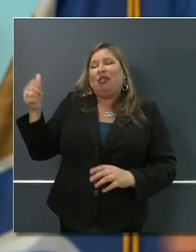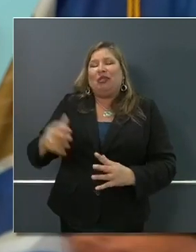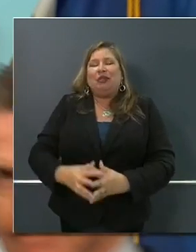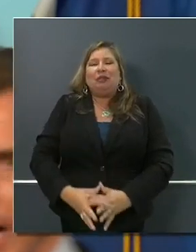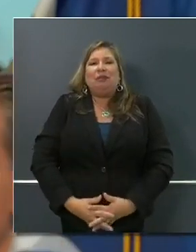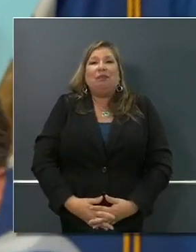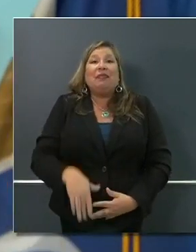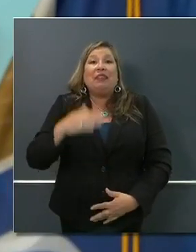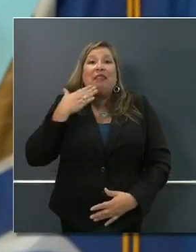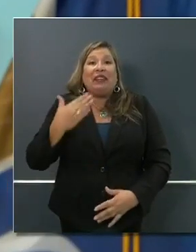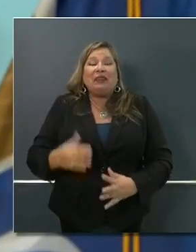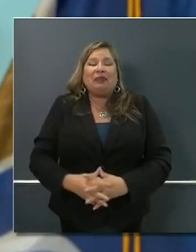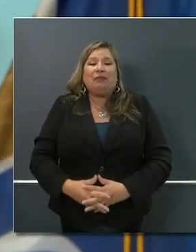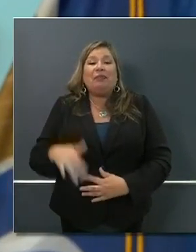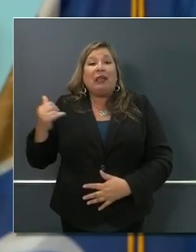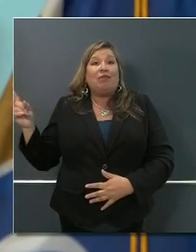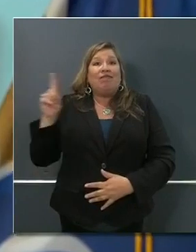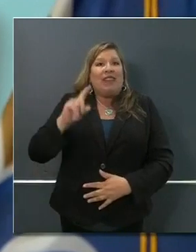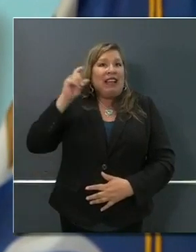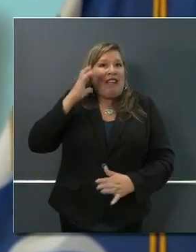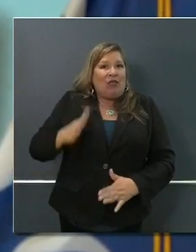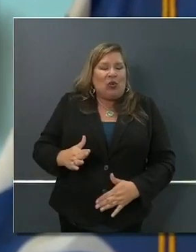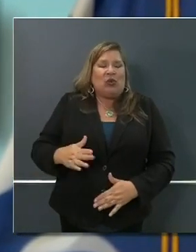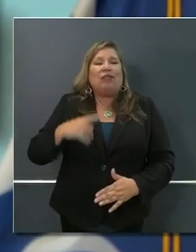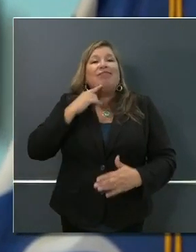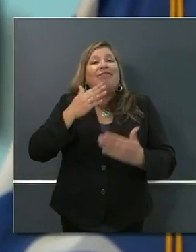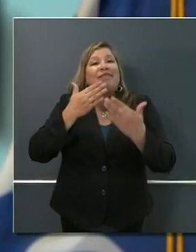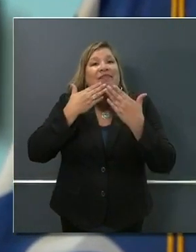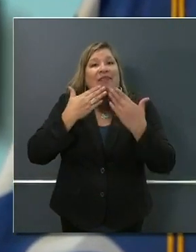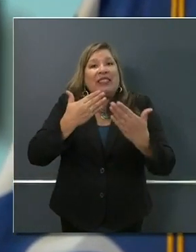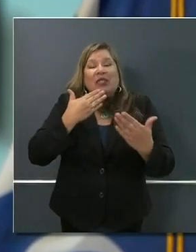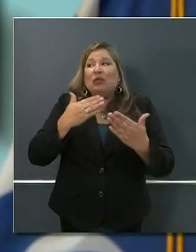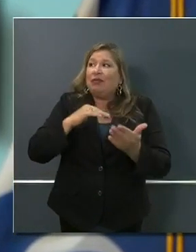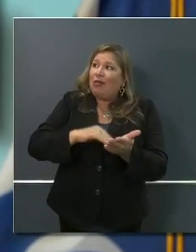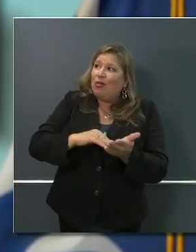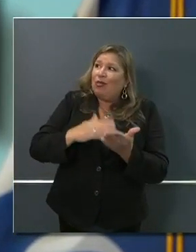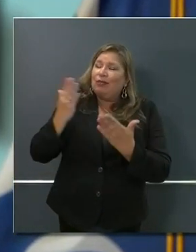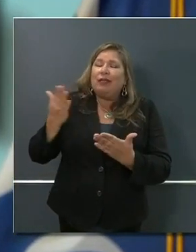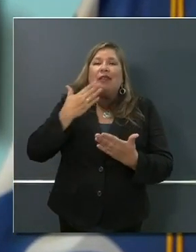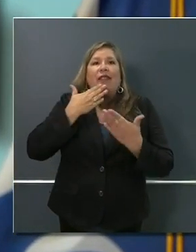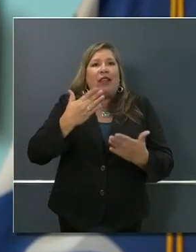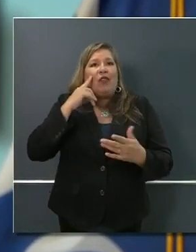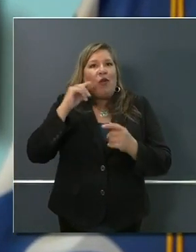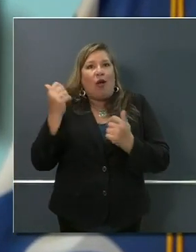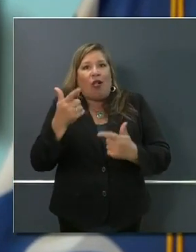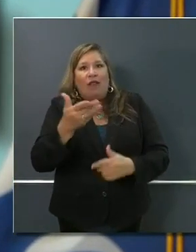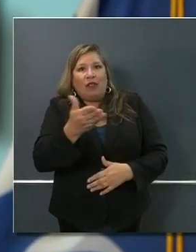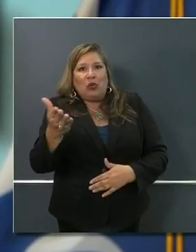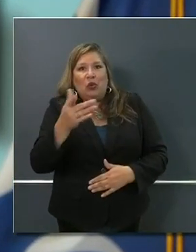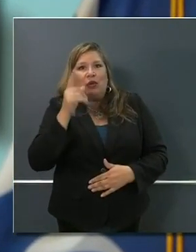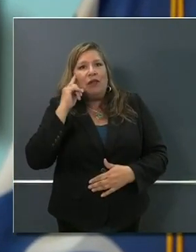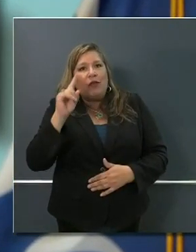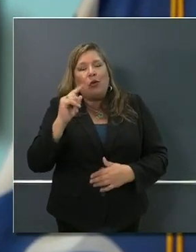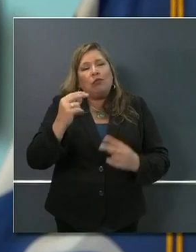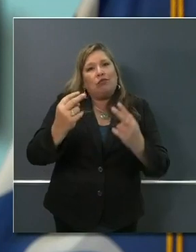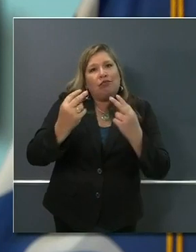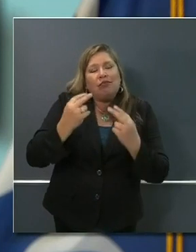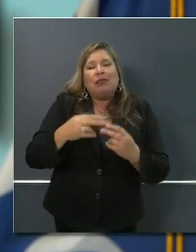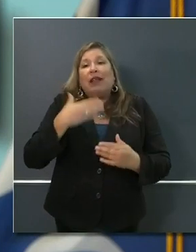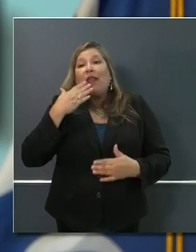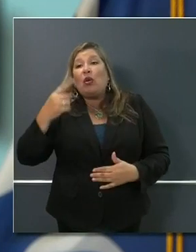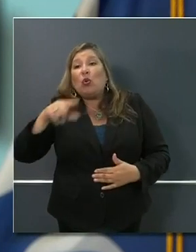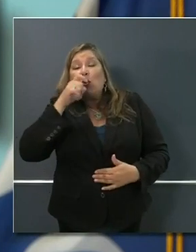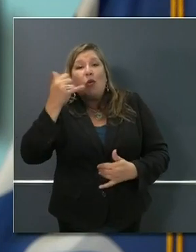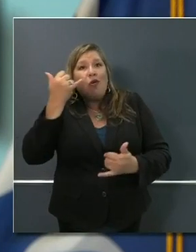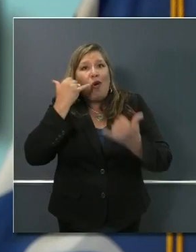Thank you, Dr. Galley, and thank you all for tuning in and for your attention, for the questions, and thank you